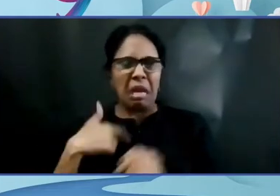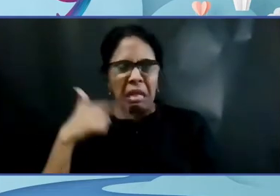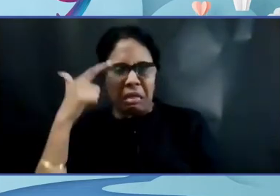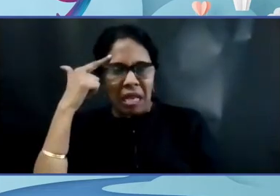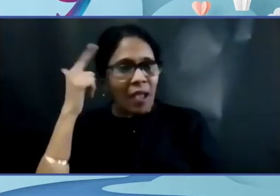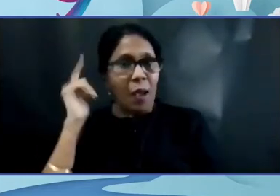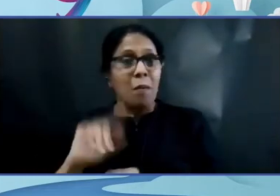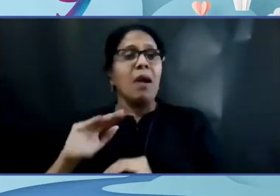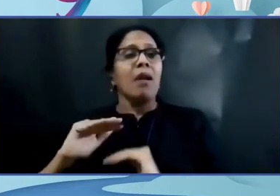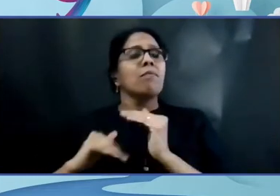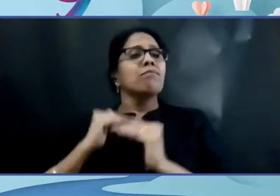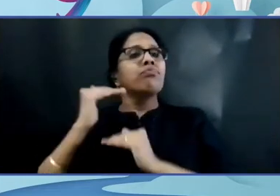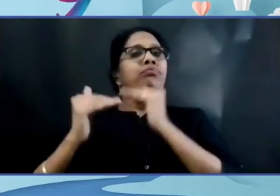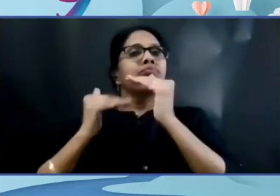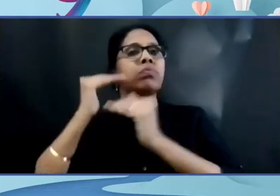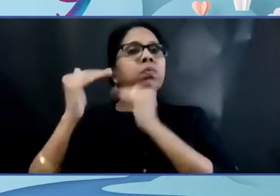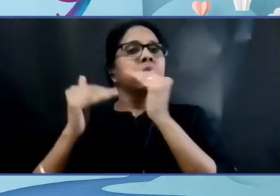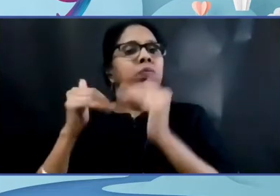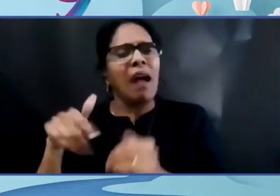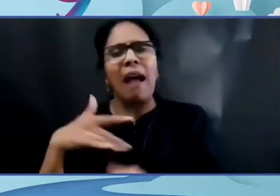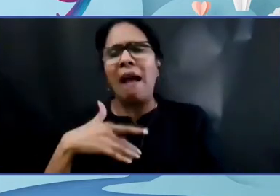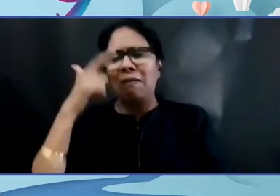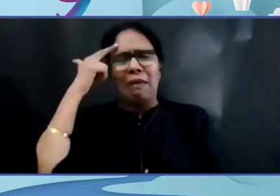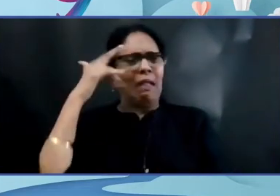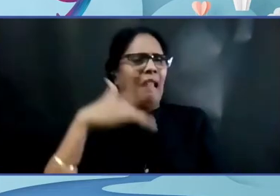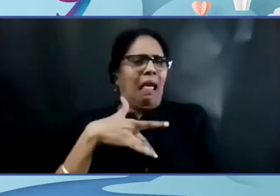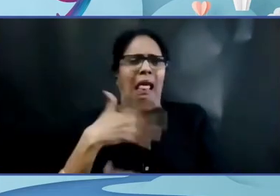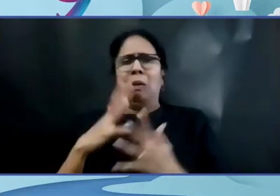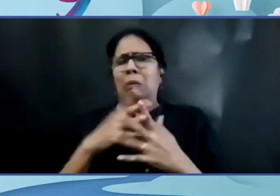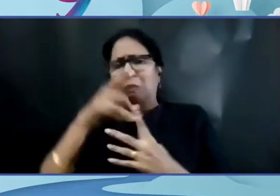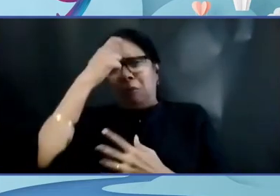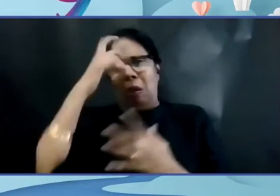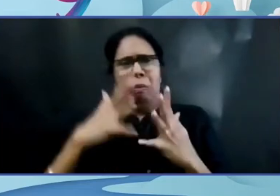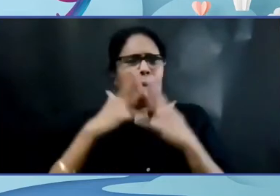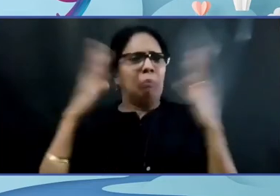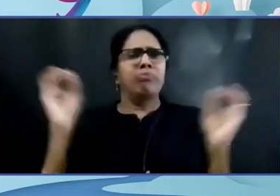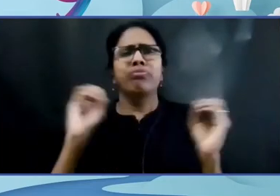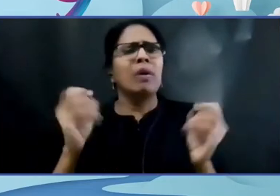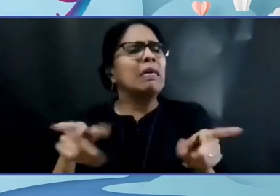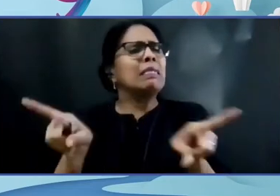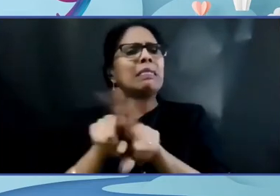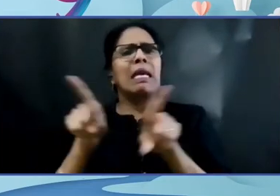on, yeah, it's not a big issue. They're just like the other people.